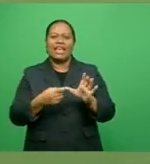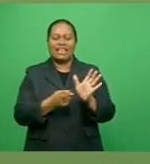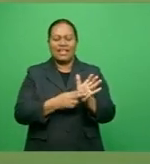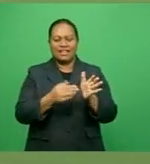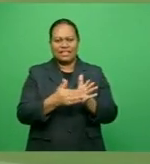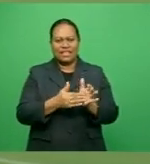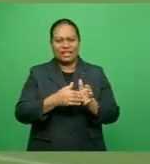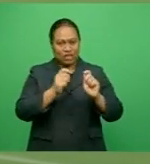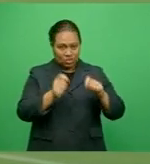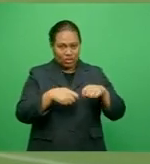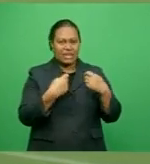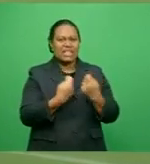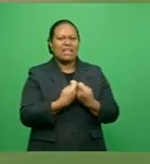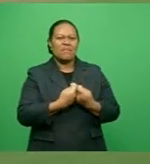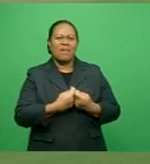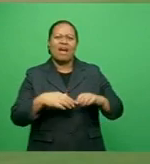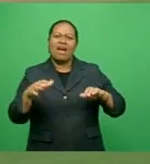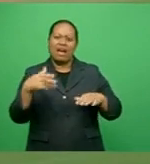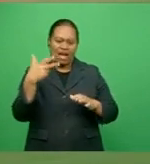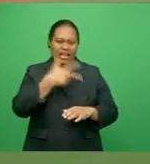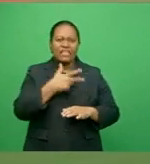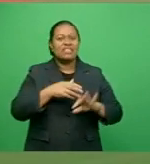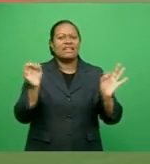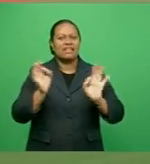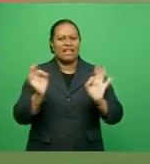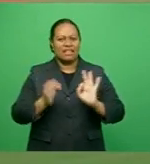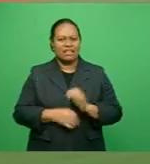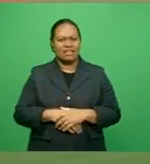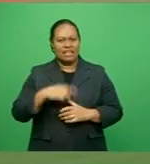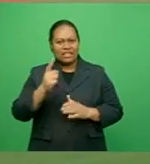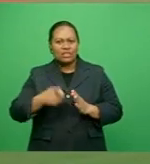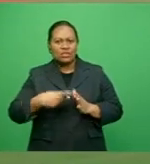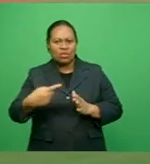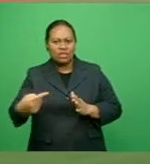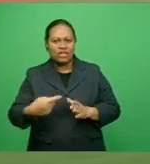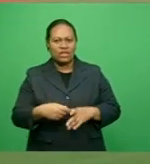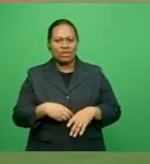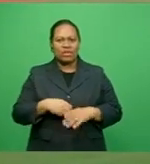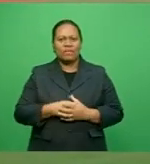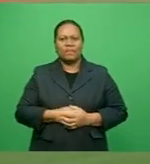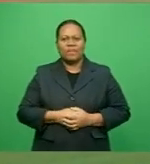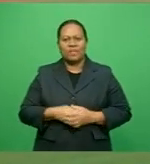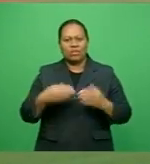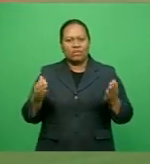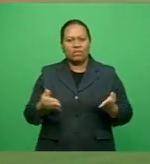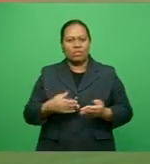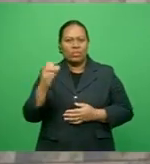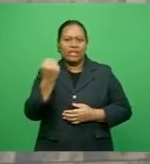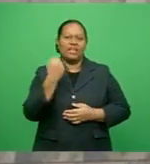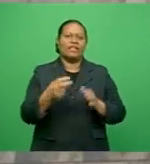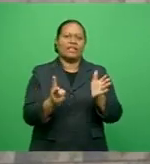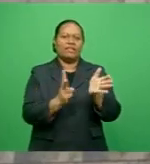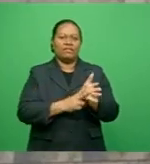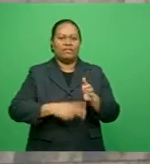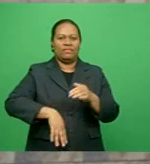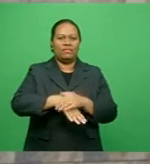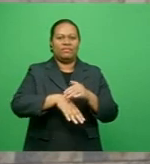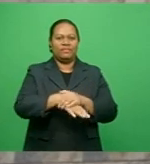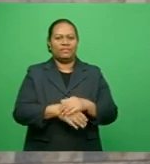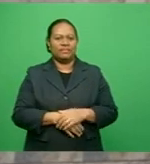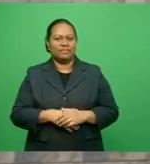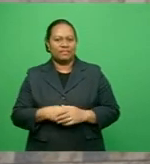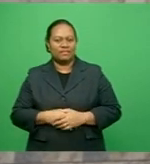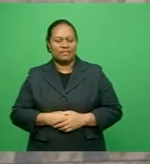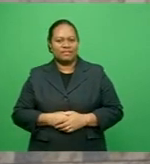the team is injury-free but will need to work on maintaining their winning momentum from the waterfall Premier League. Major injuries